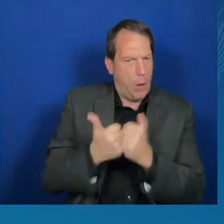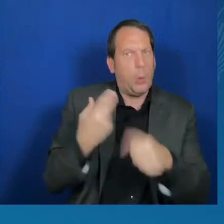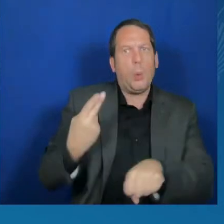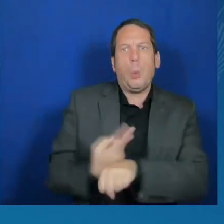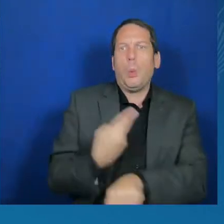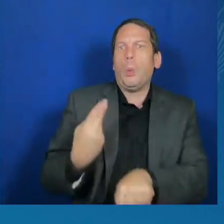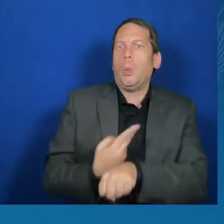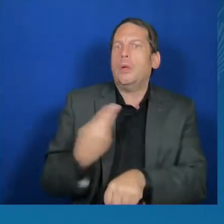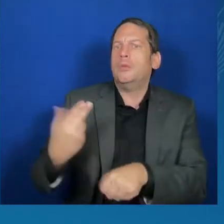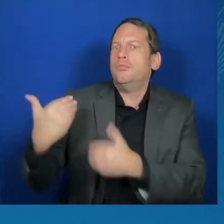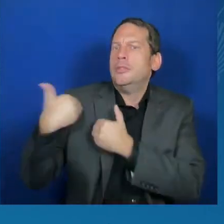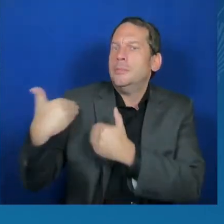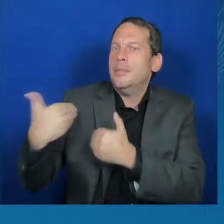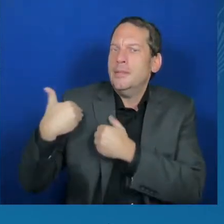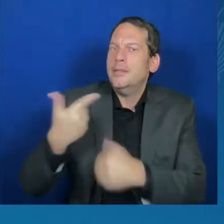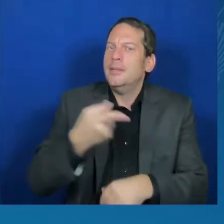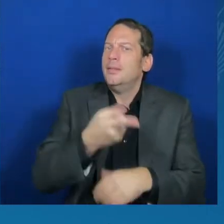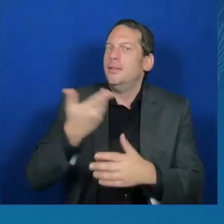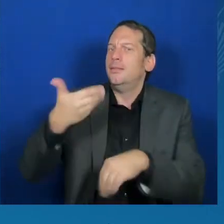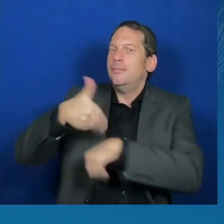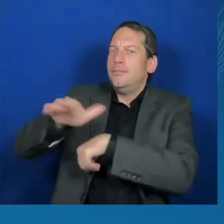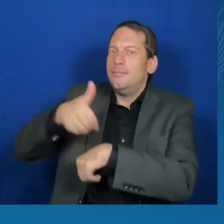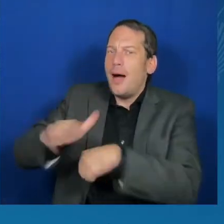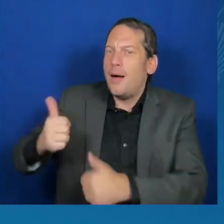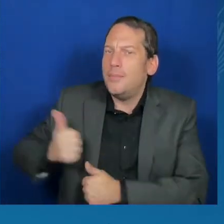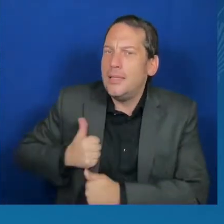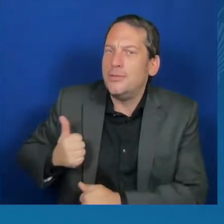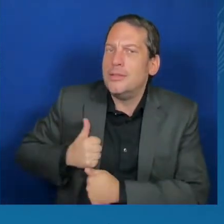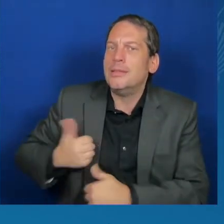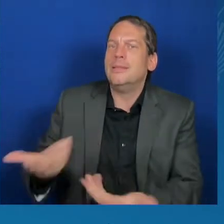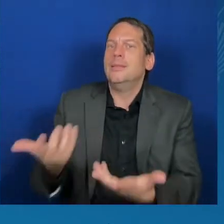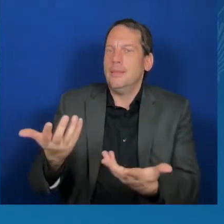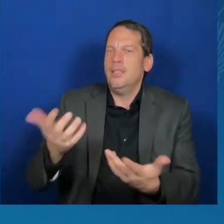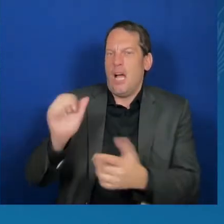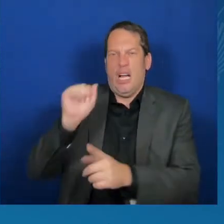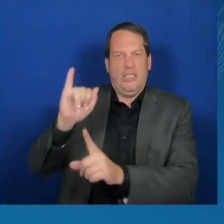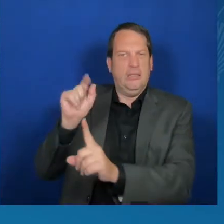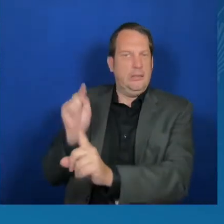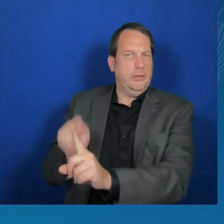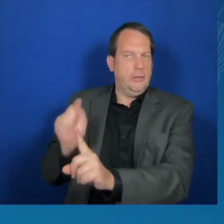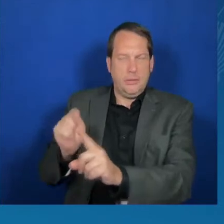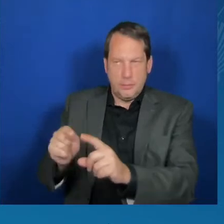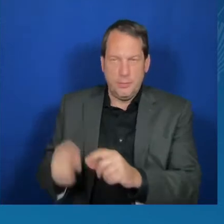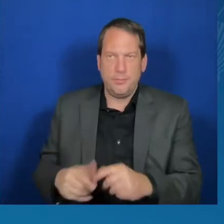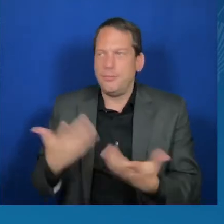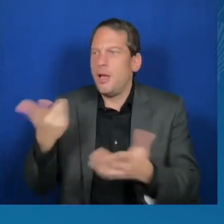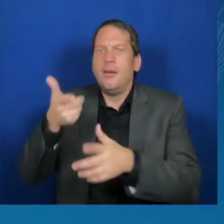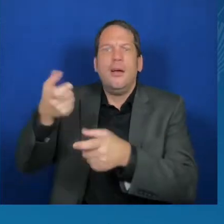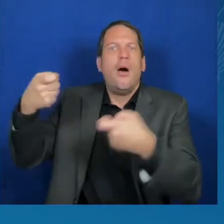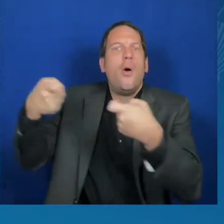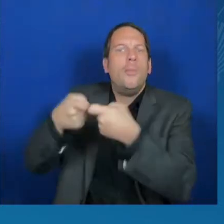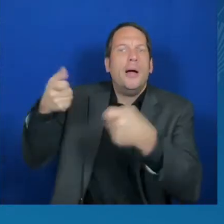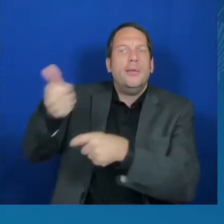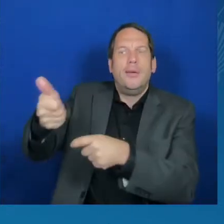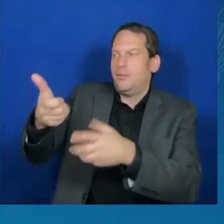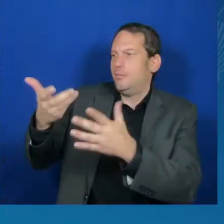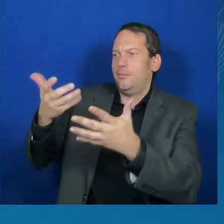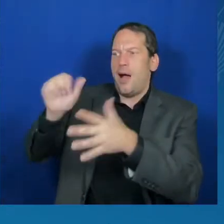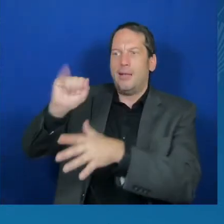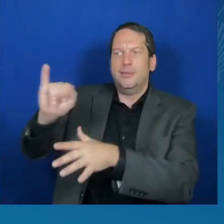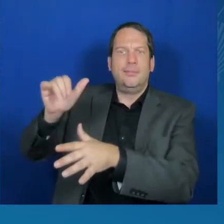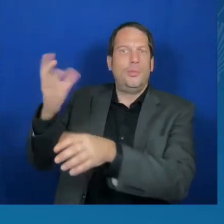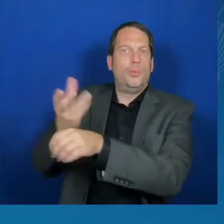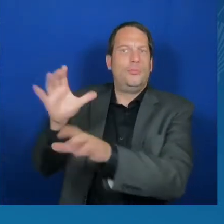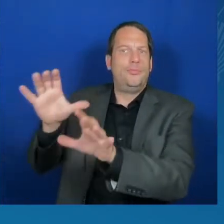It includes a rigorous legal review process for AI decision-making and a commitment that AI